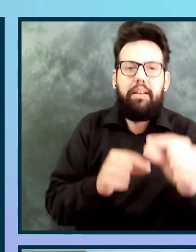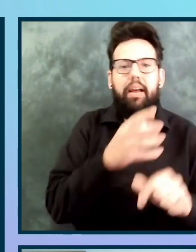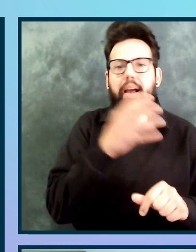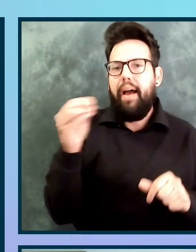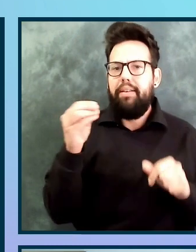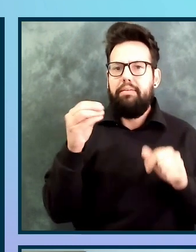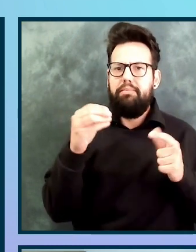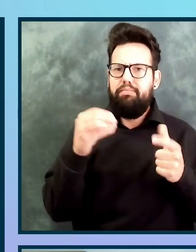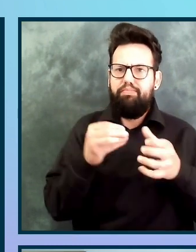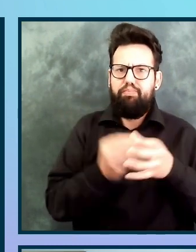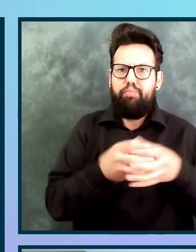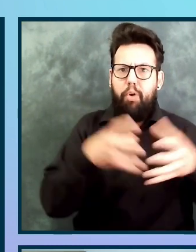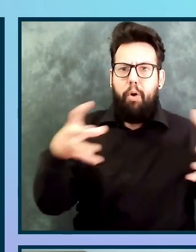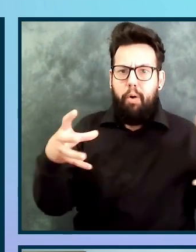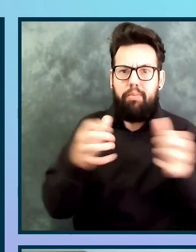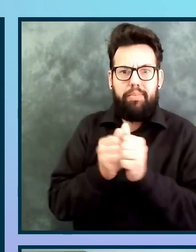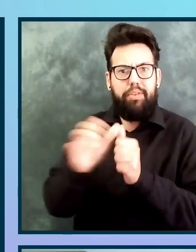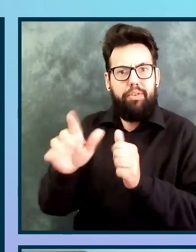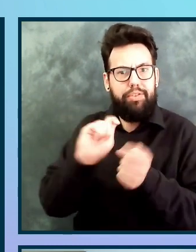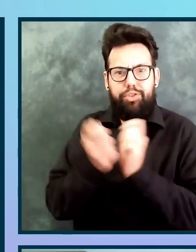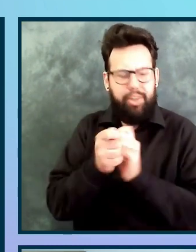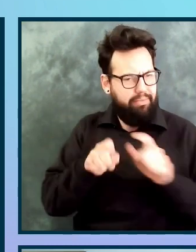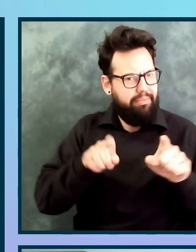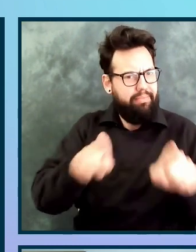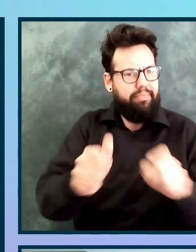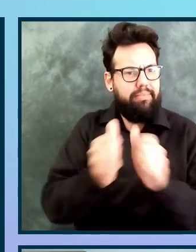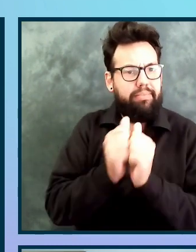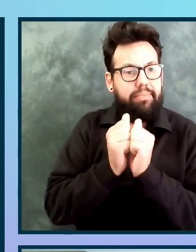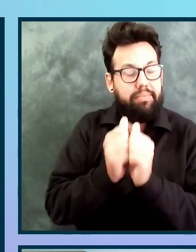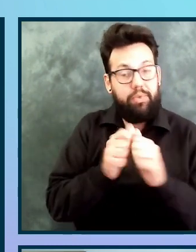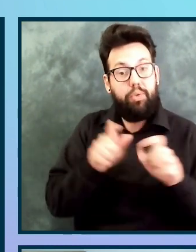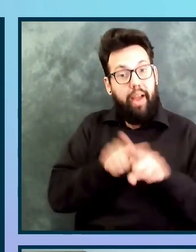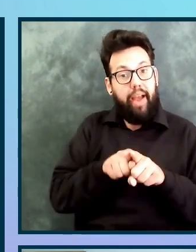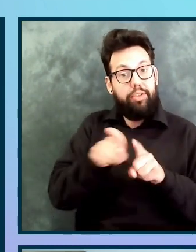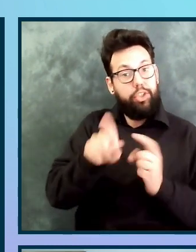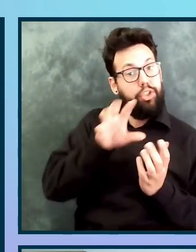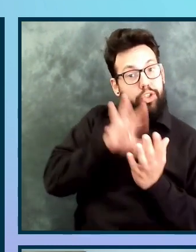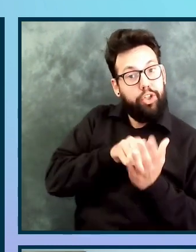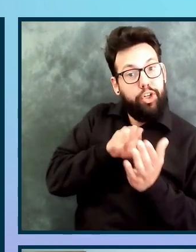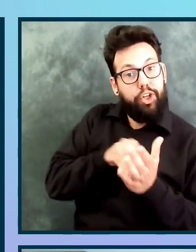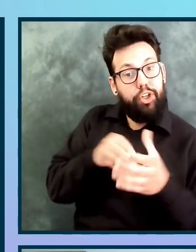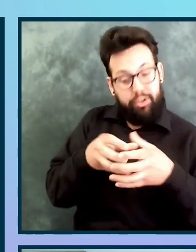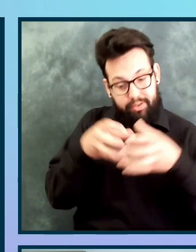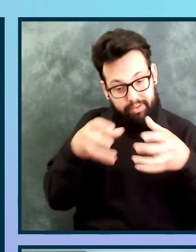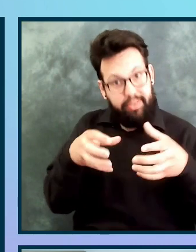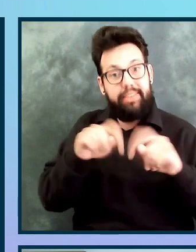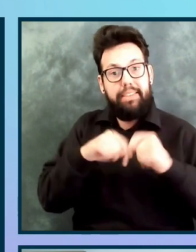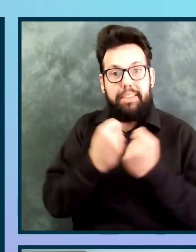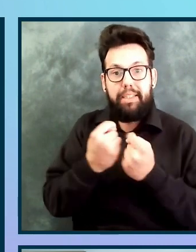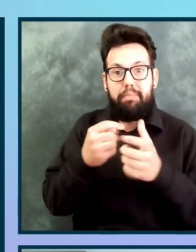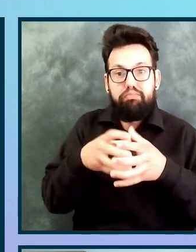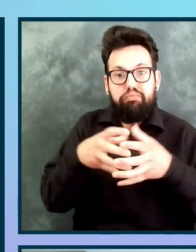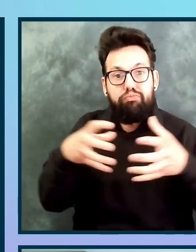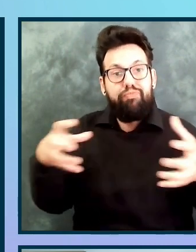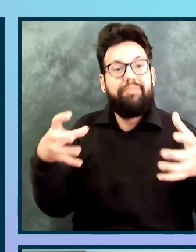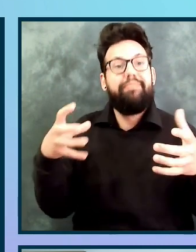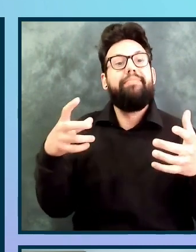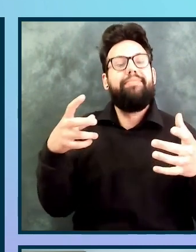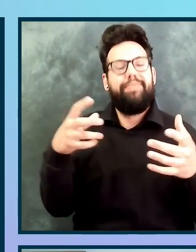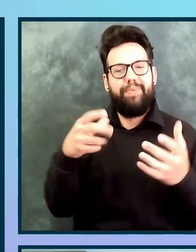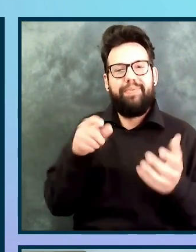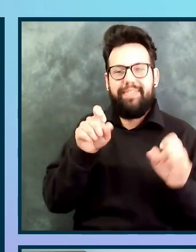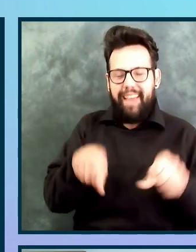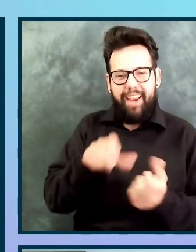a pilot and grow your change by adding teams and processes as you learn, and you're figuring out what to measure so you can learn and improve